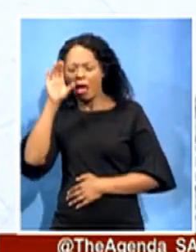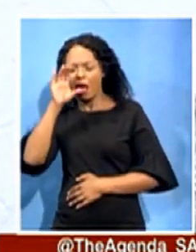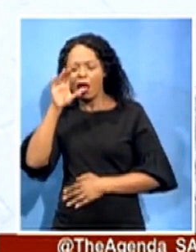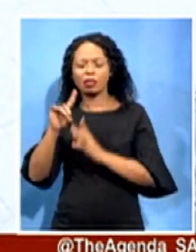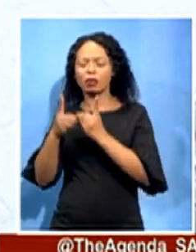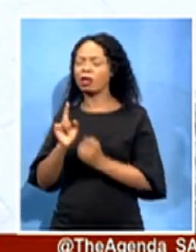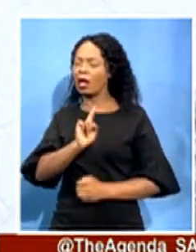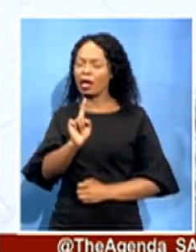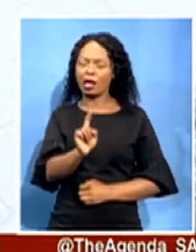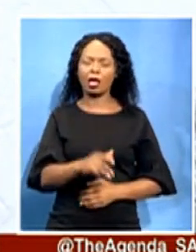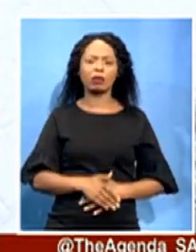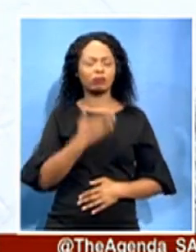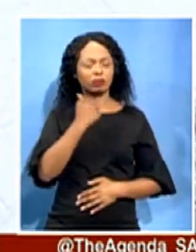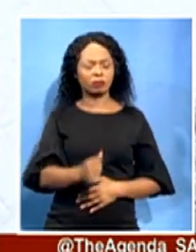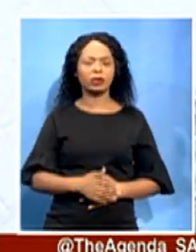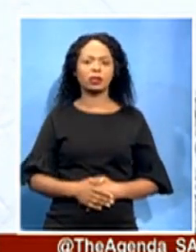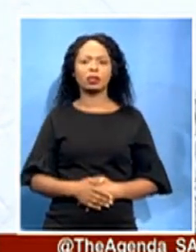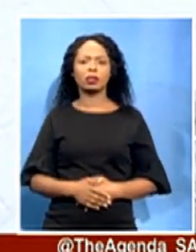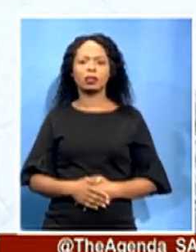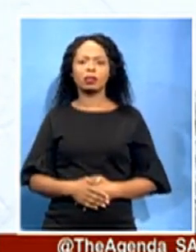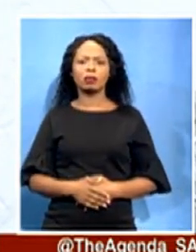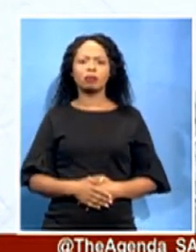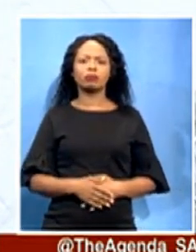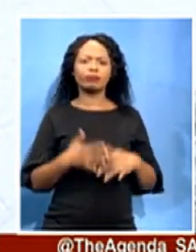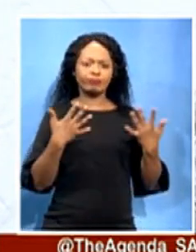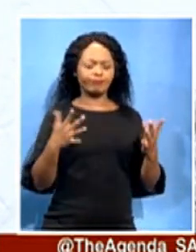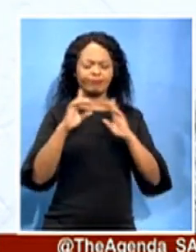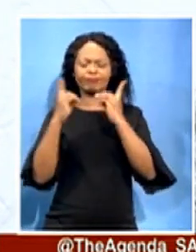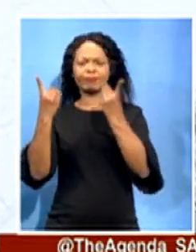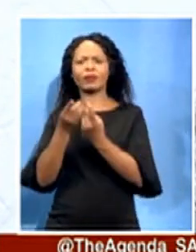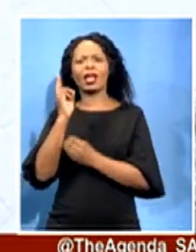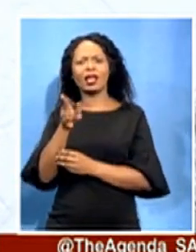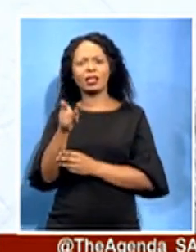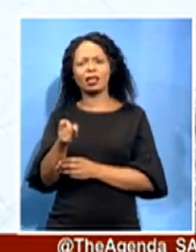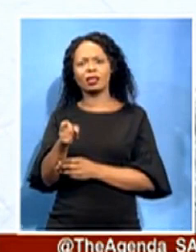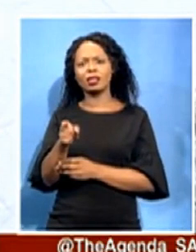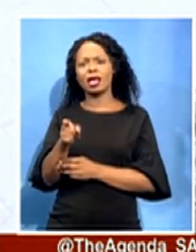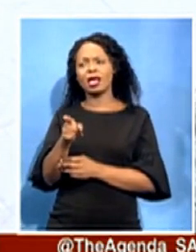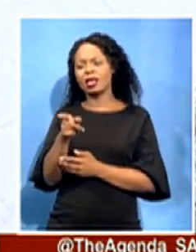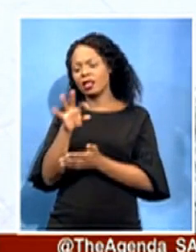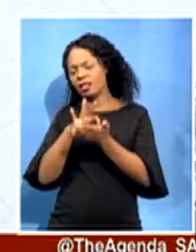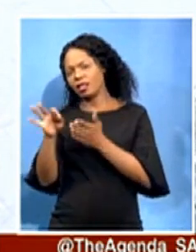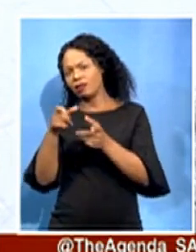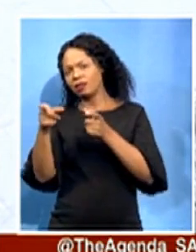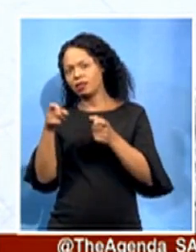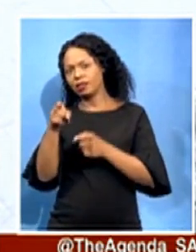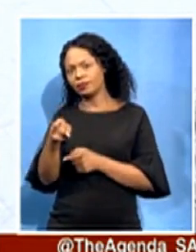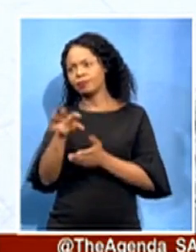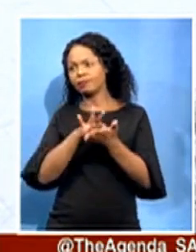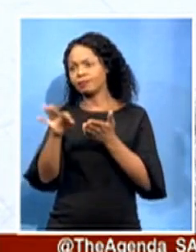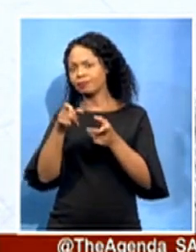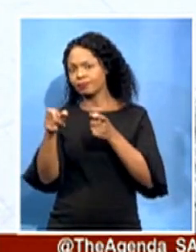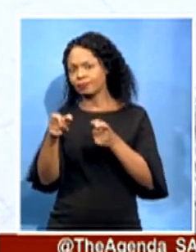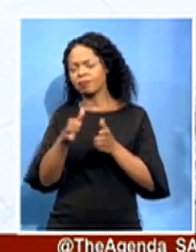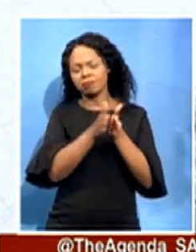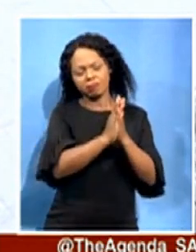department yet again on striving for clean governance. I call upon all officials to work according to